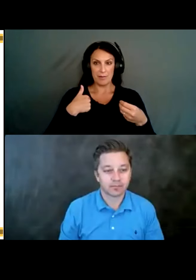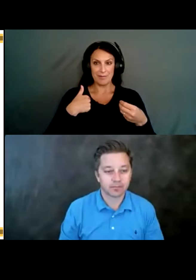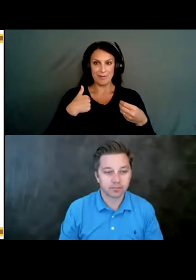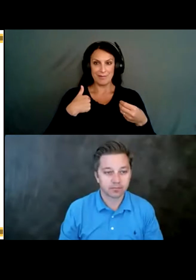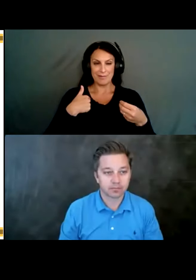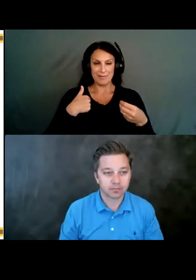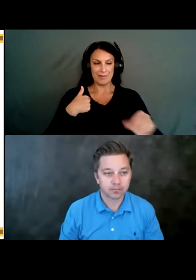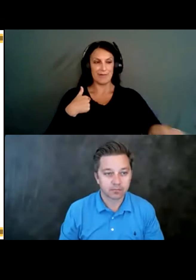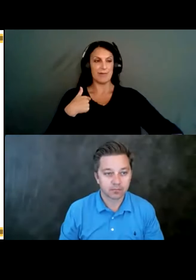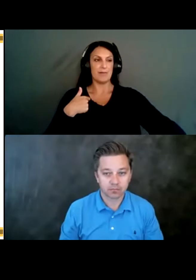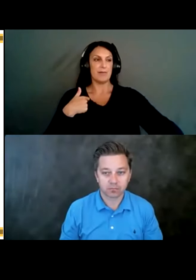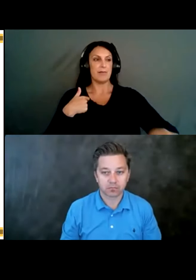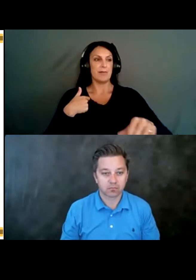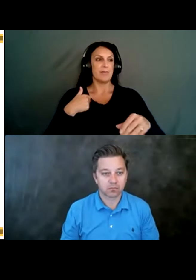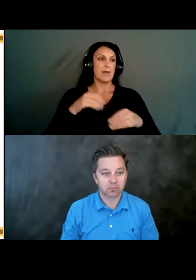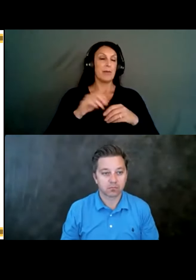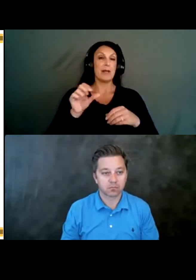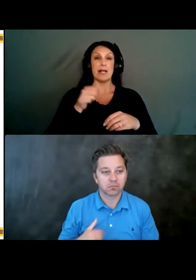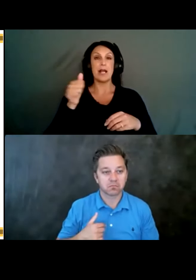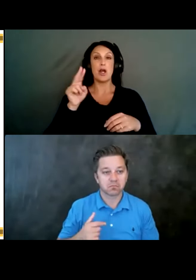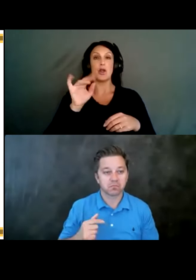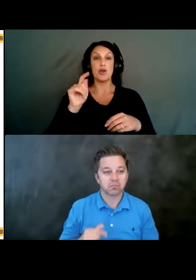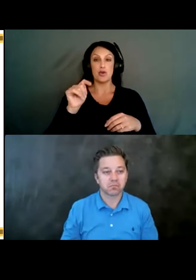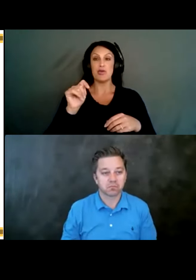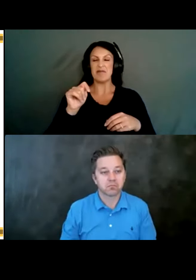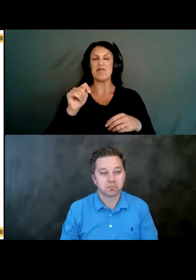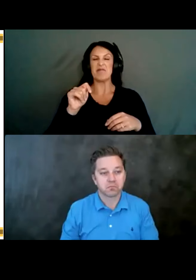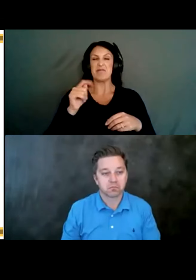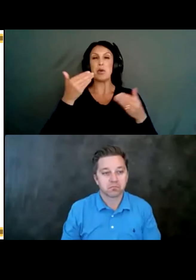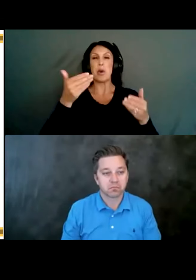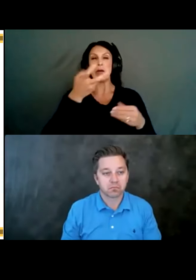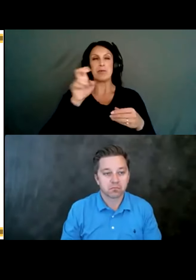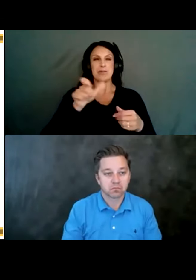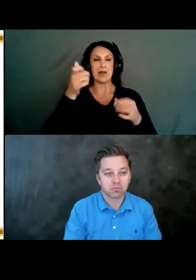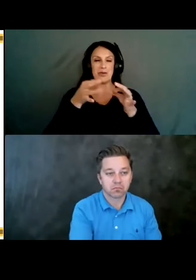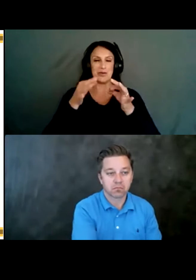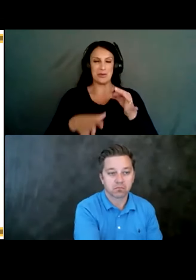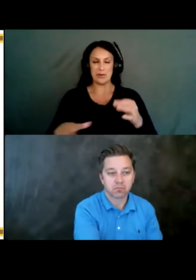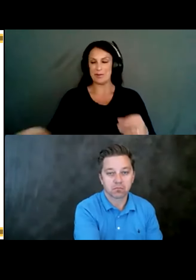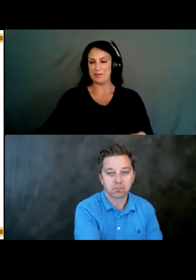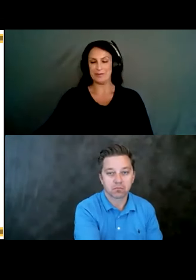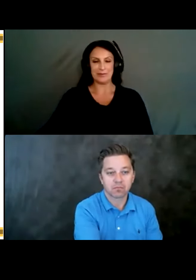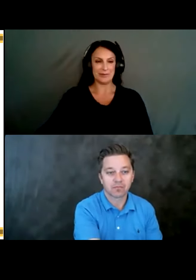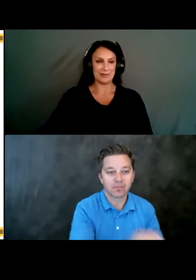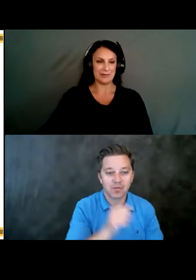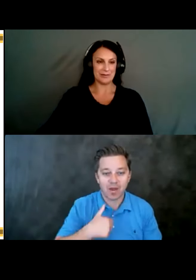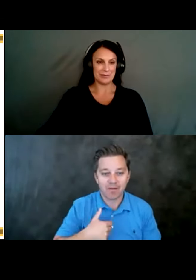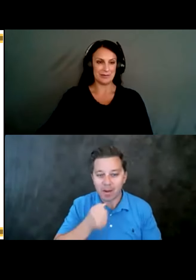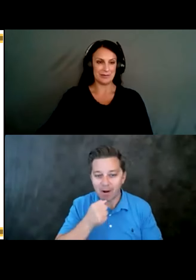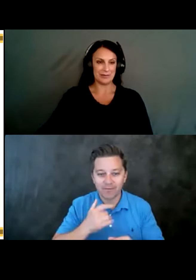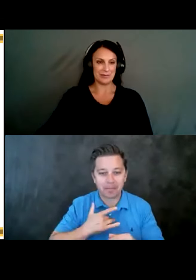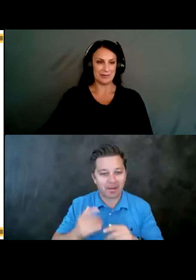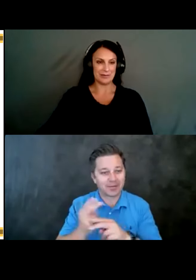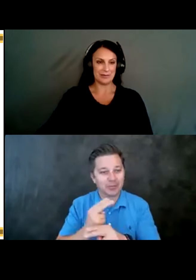um, um, unit in the, in the desert. So I don't have my microphone that, that I usually use. So, um,